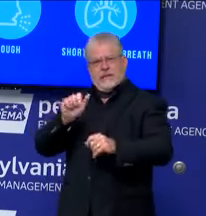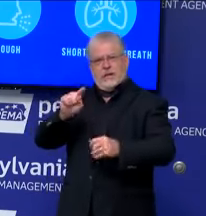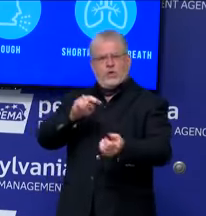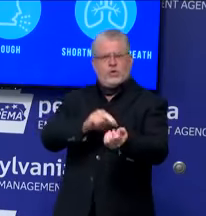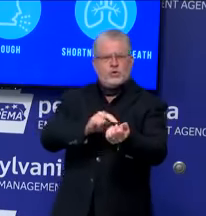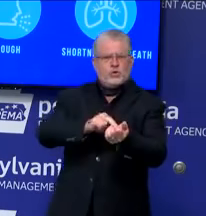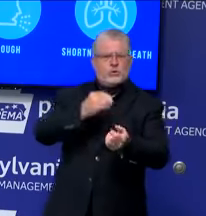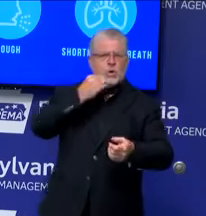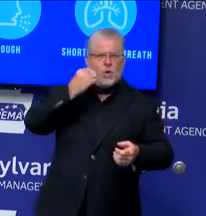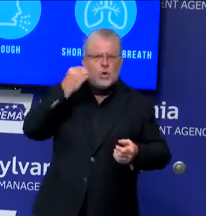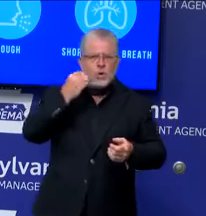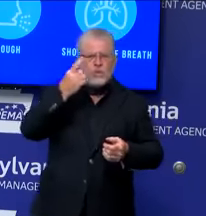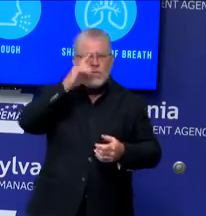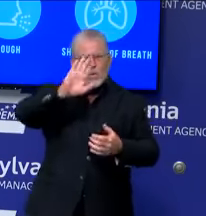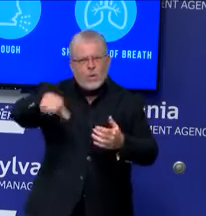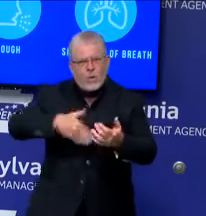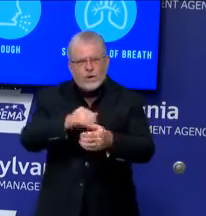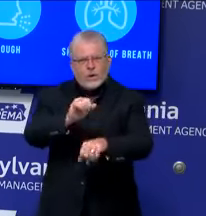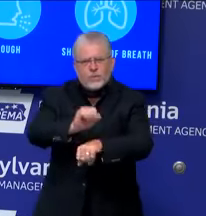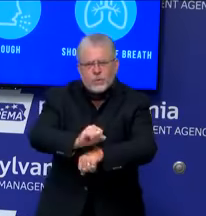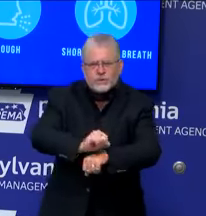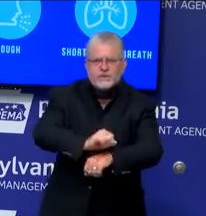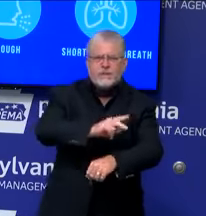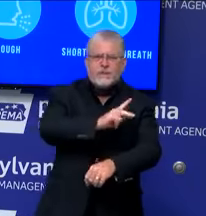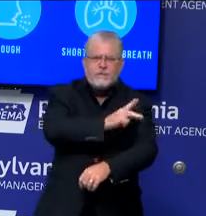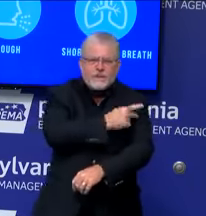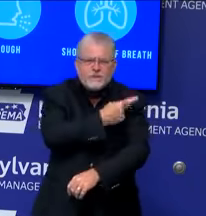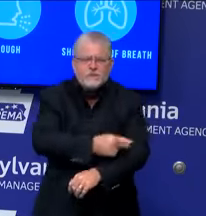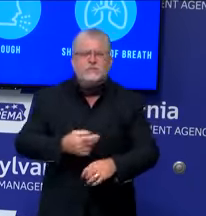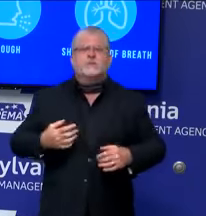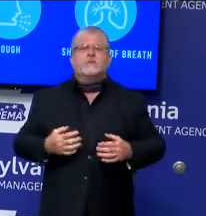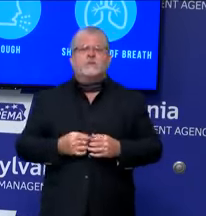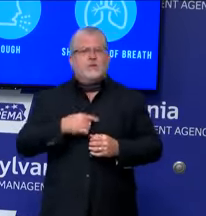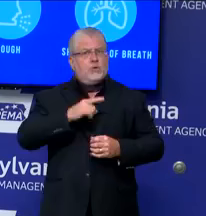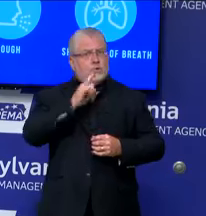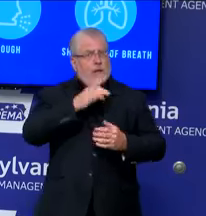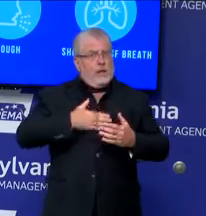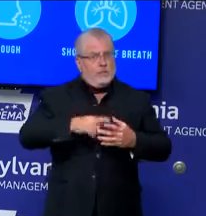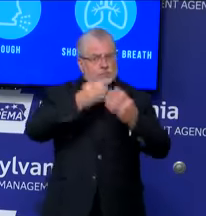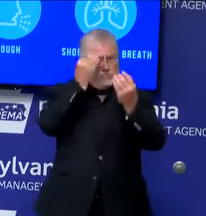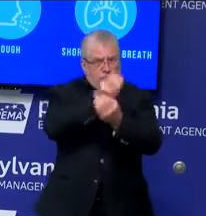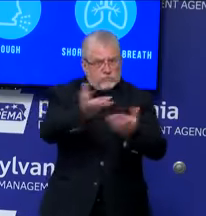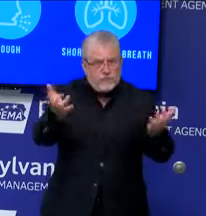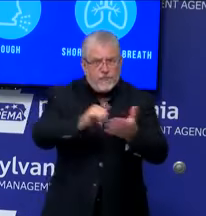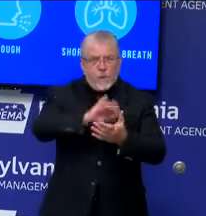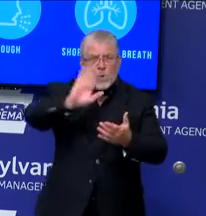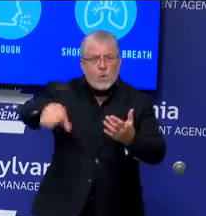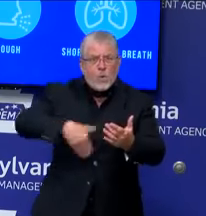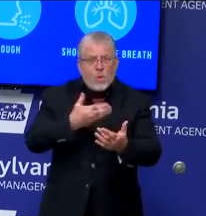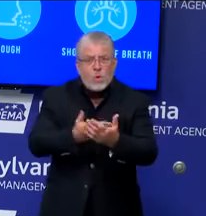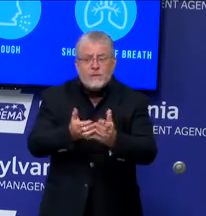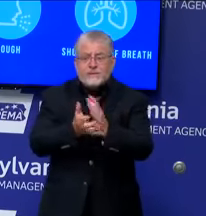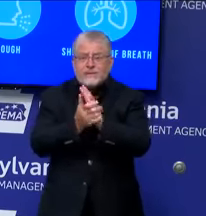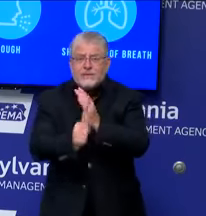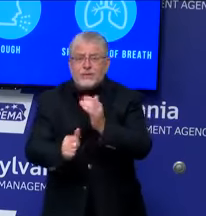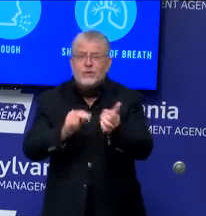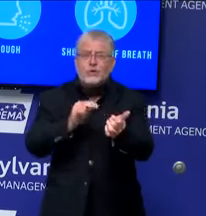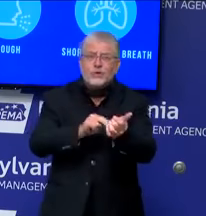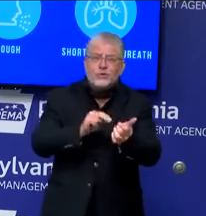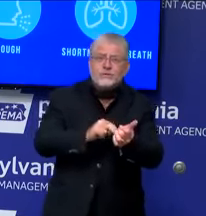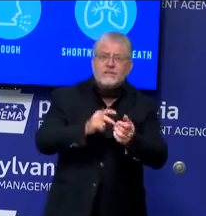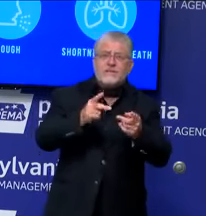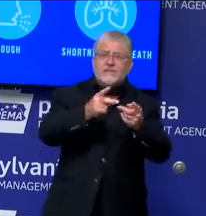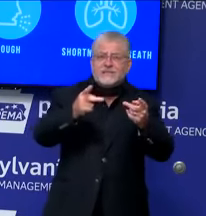pleased to share that all skilled nursing facilities in Pennsylvania have complied with my order from June